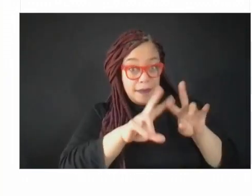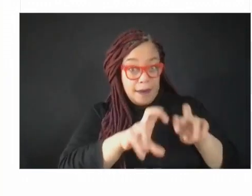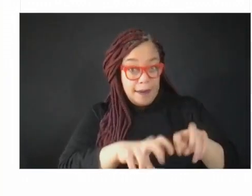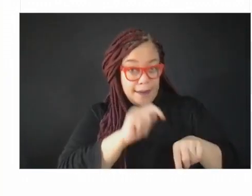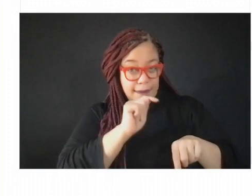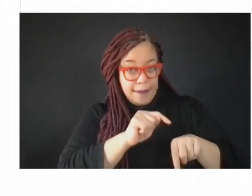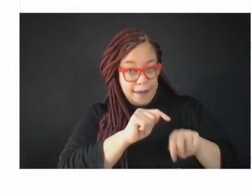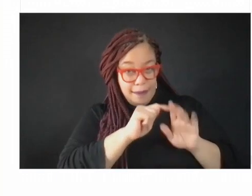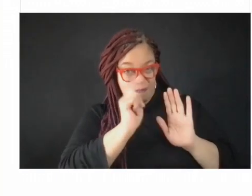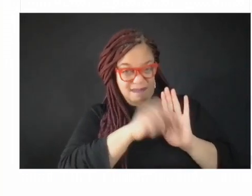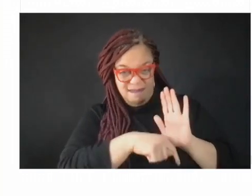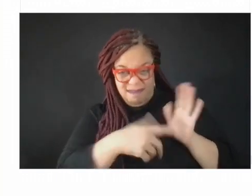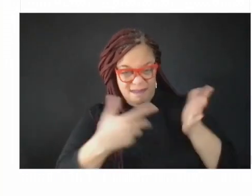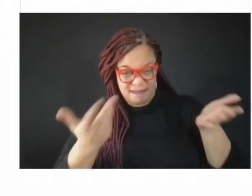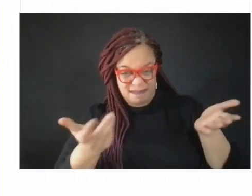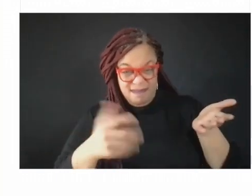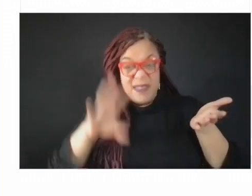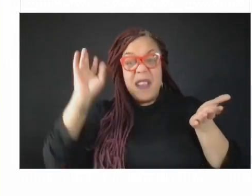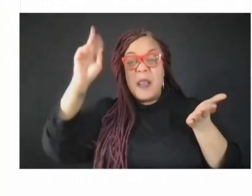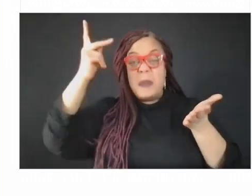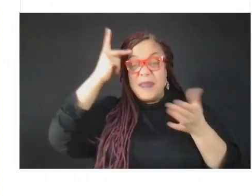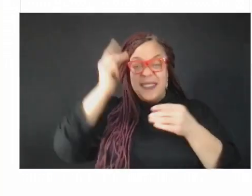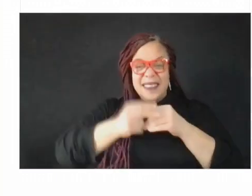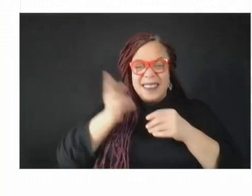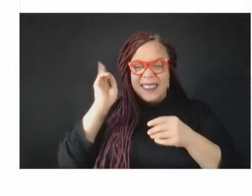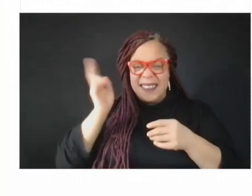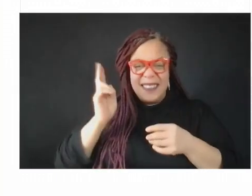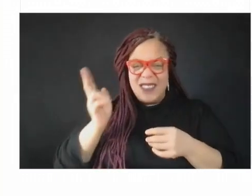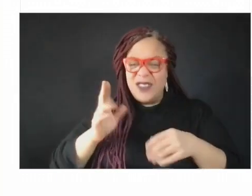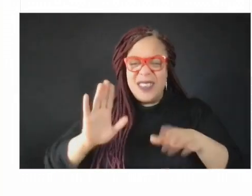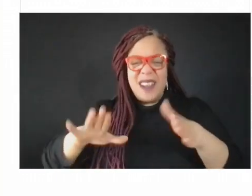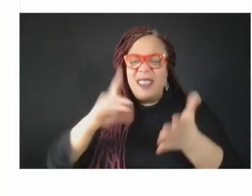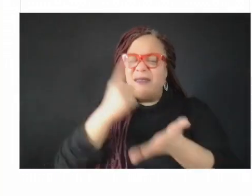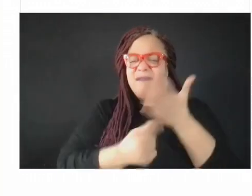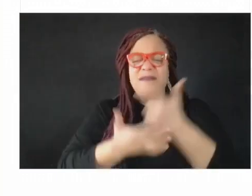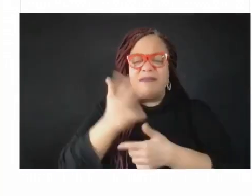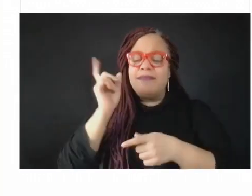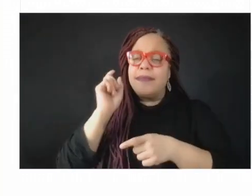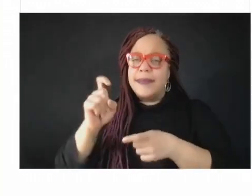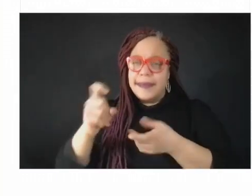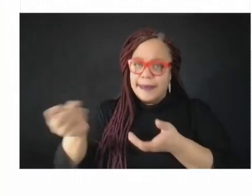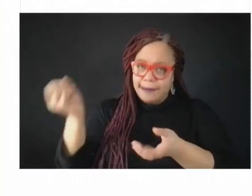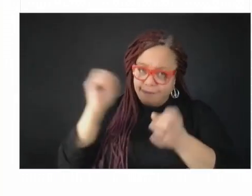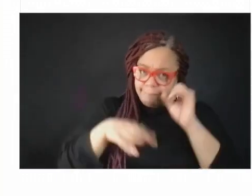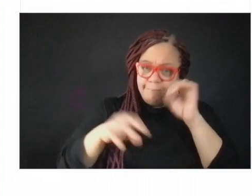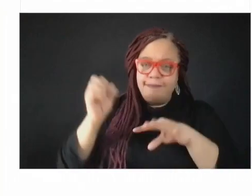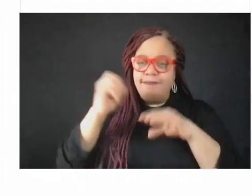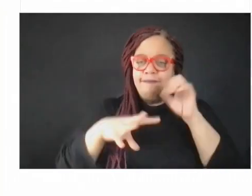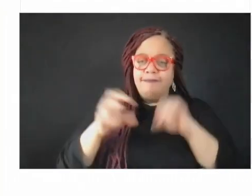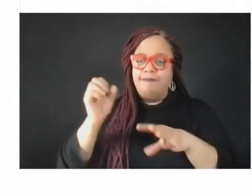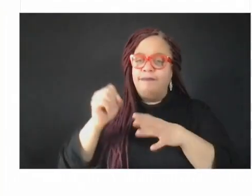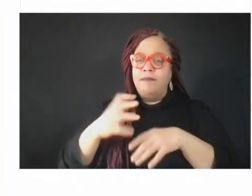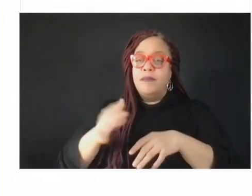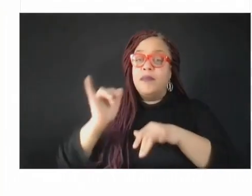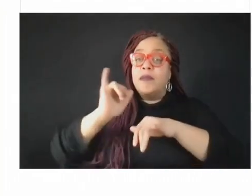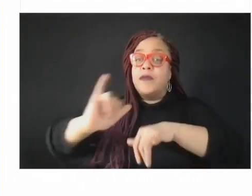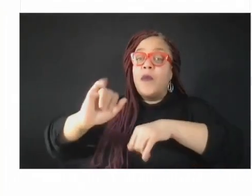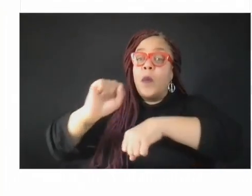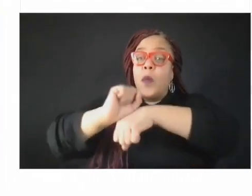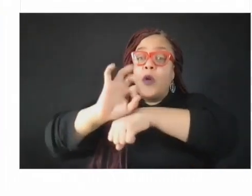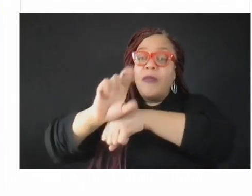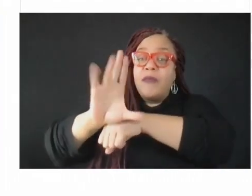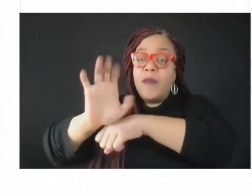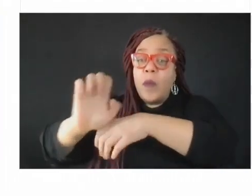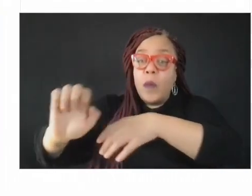and that needs to be embedded more going forward in terms of our workforce readiness. So with that, I'll turn it back to the panel. Thanks, Monica.